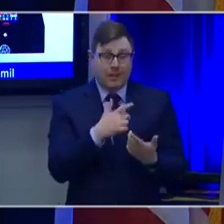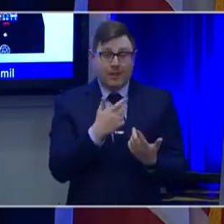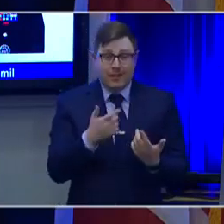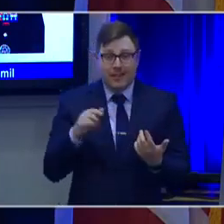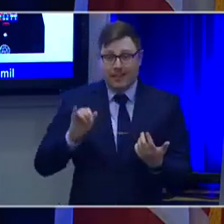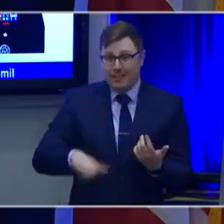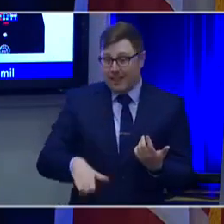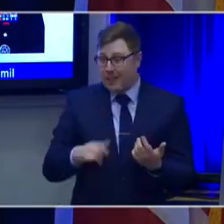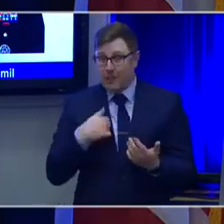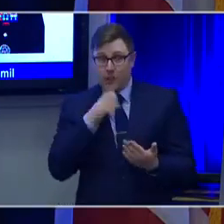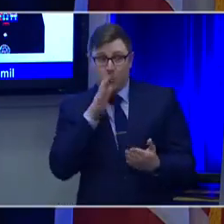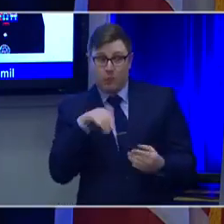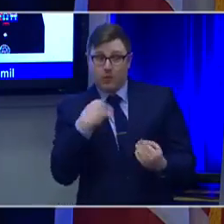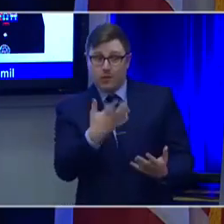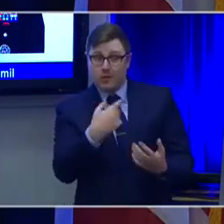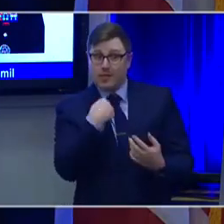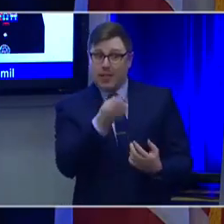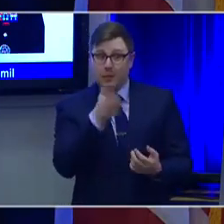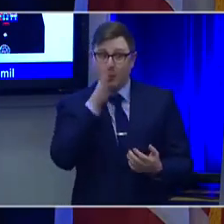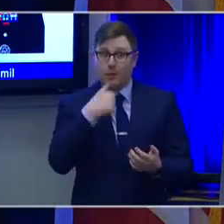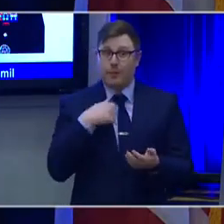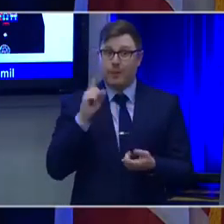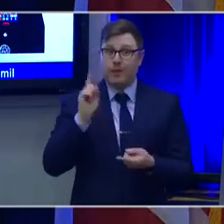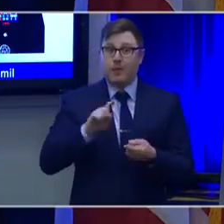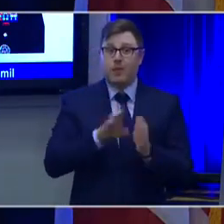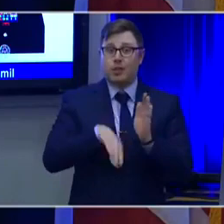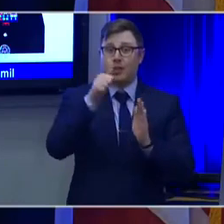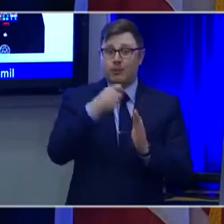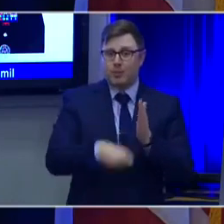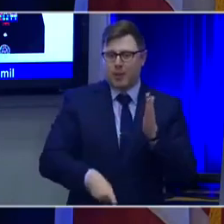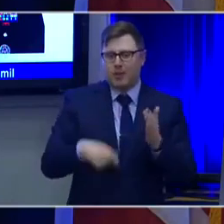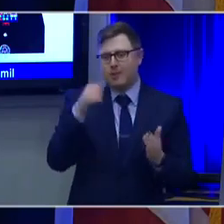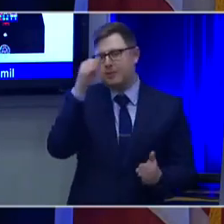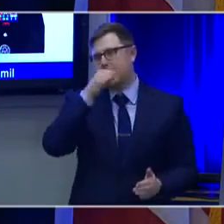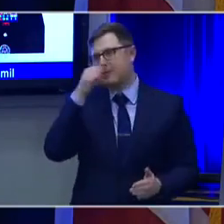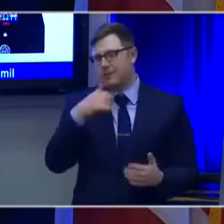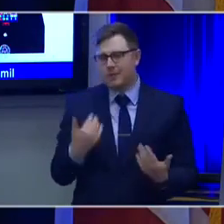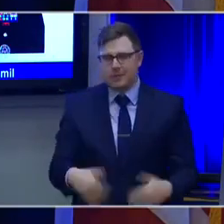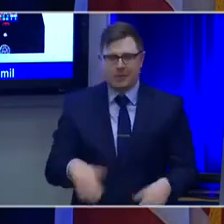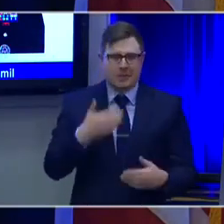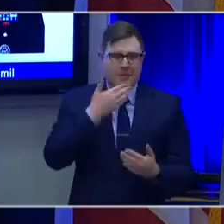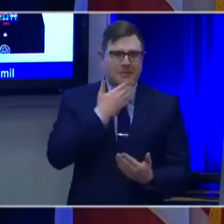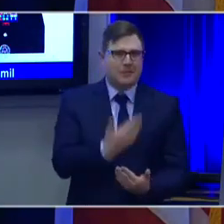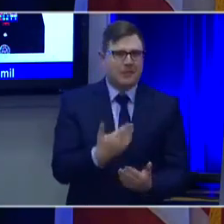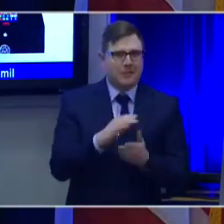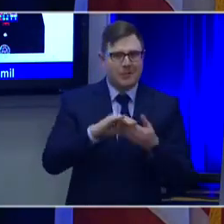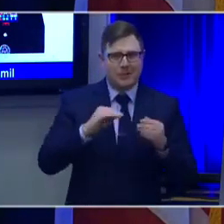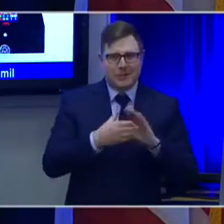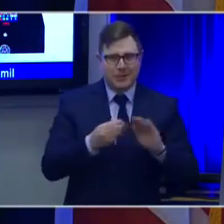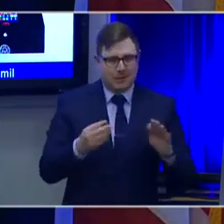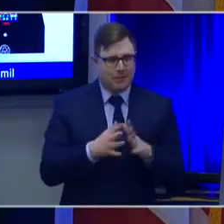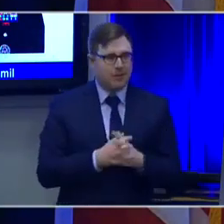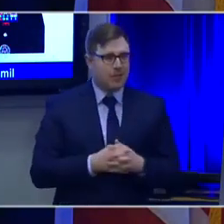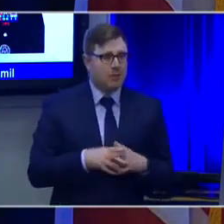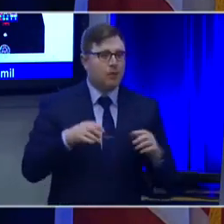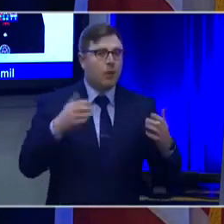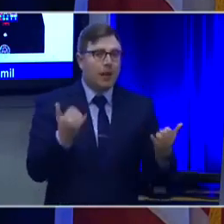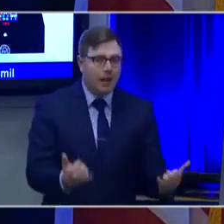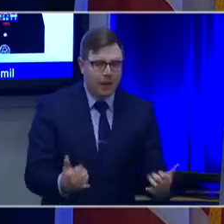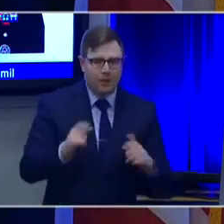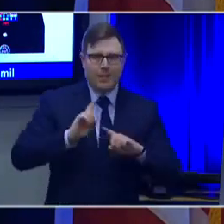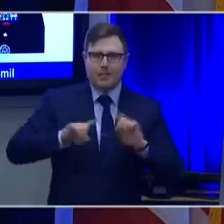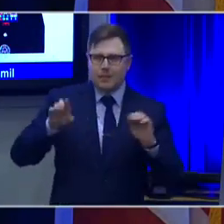story. Right? So we need engineers who think differently than we did when we were going through school.